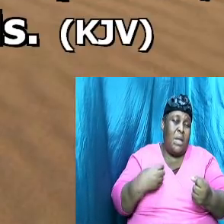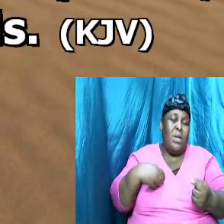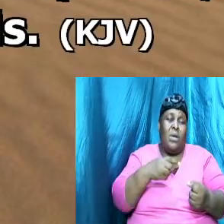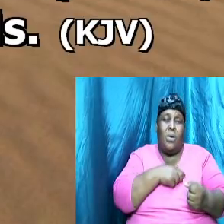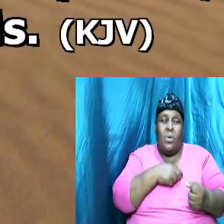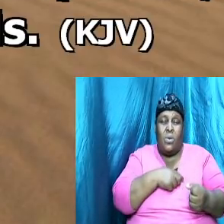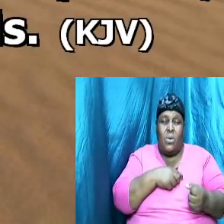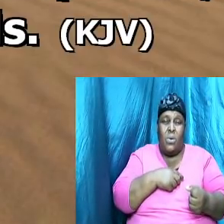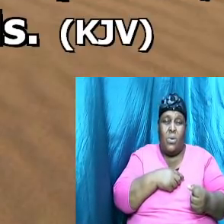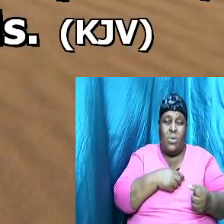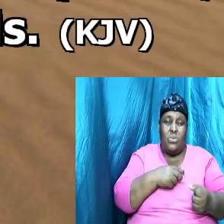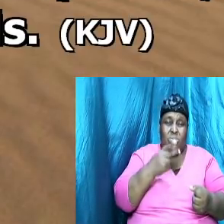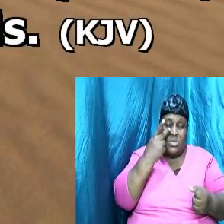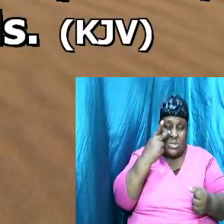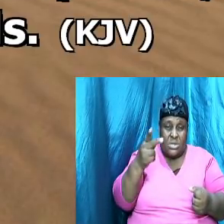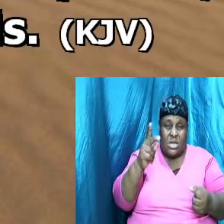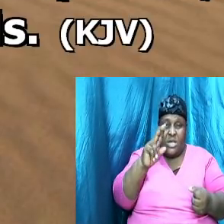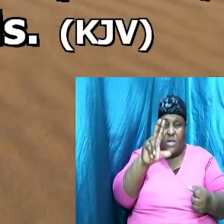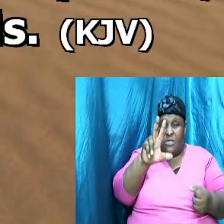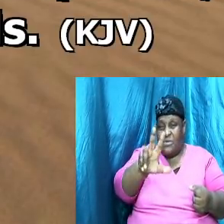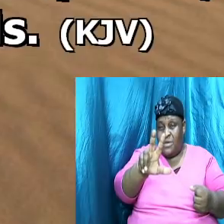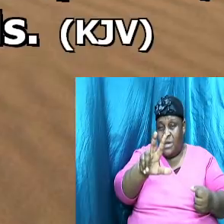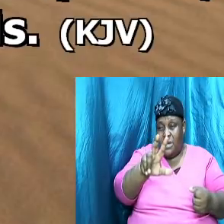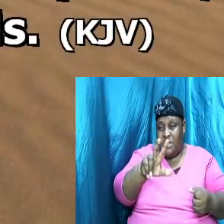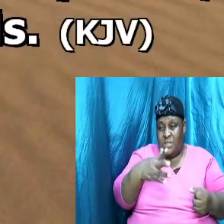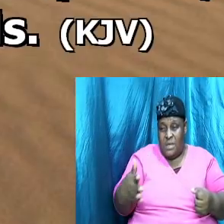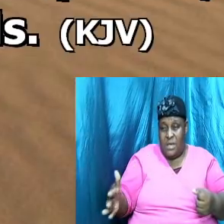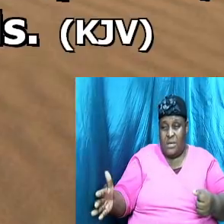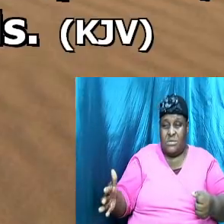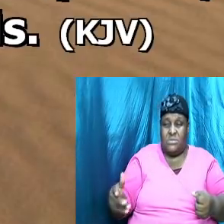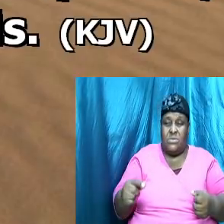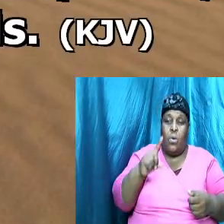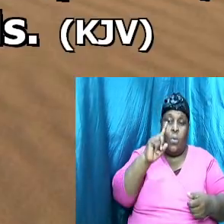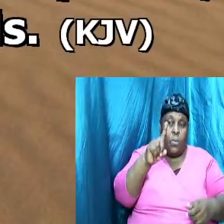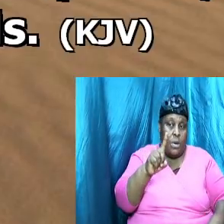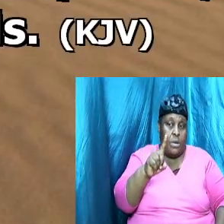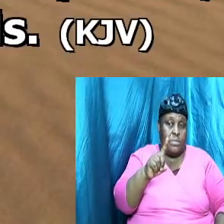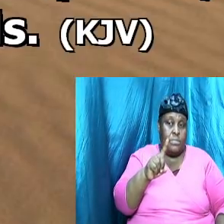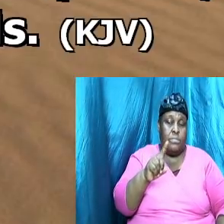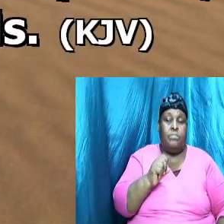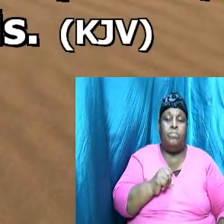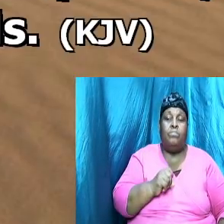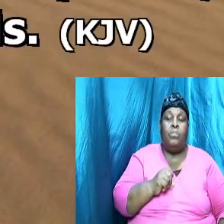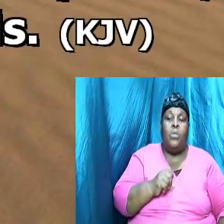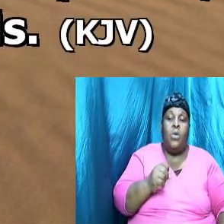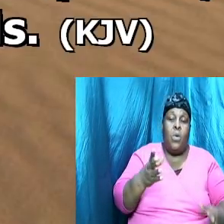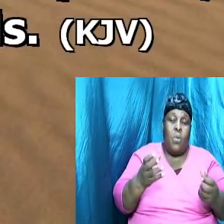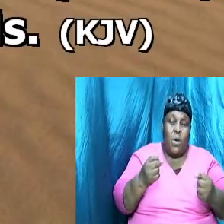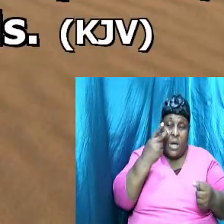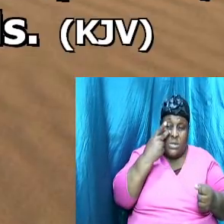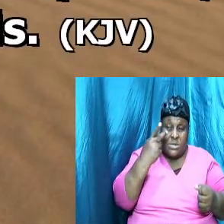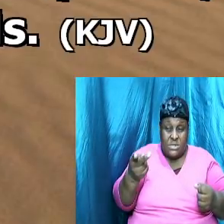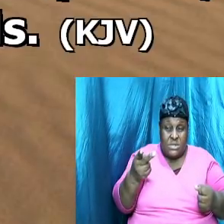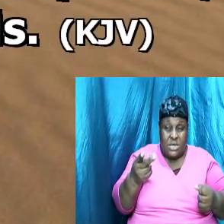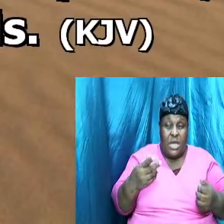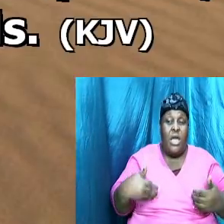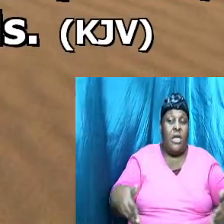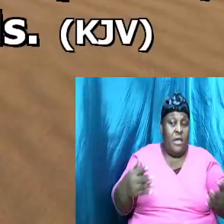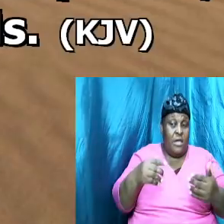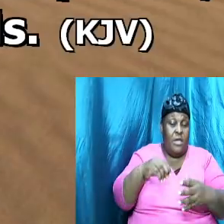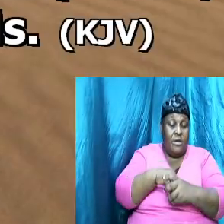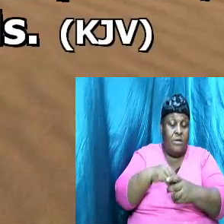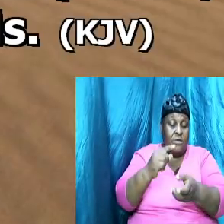that I am going to make as we go down one I want us to see right here in Genesis